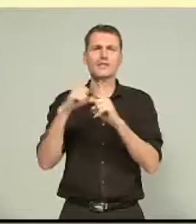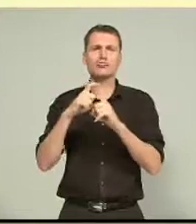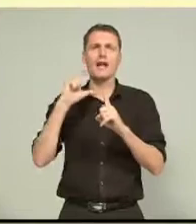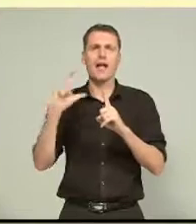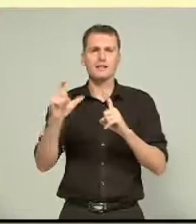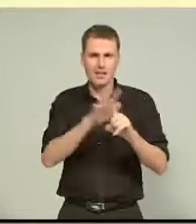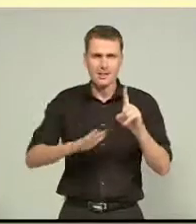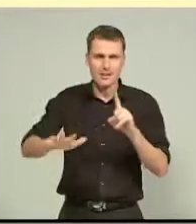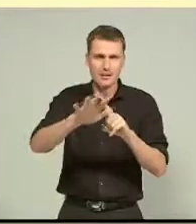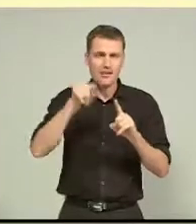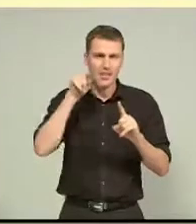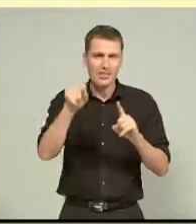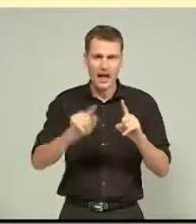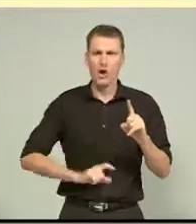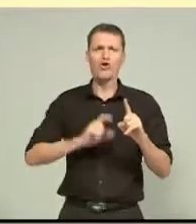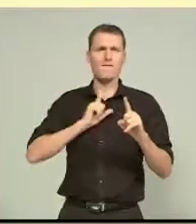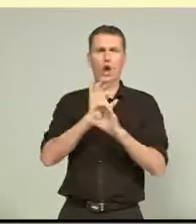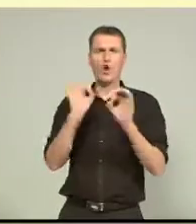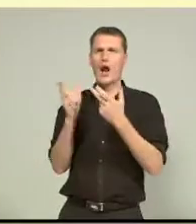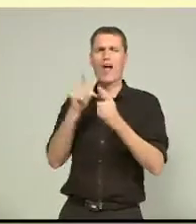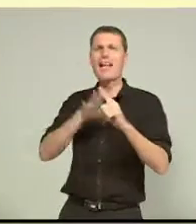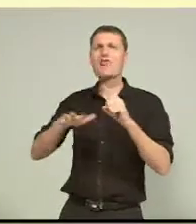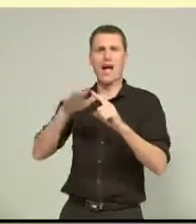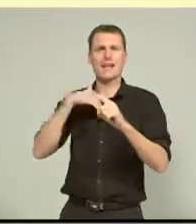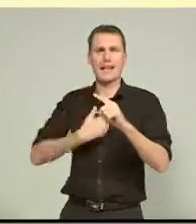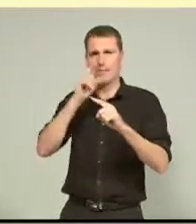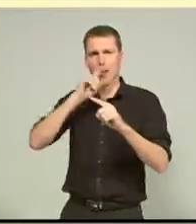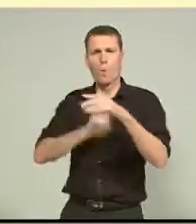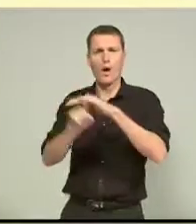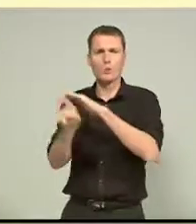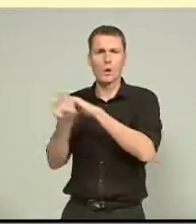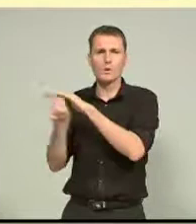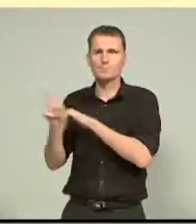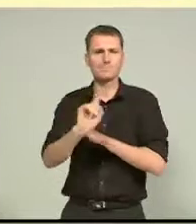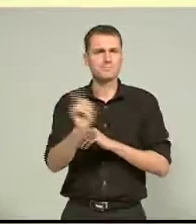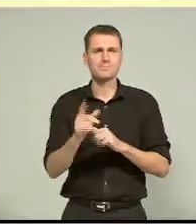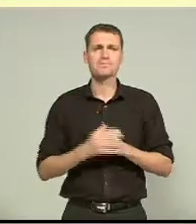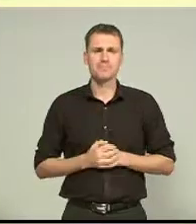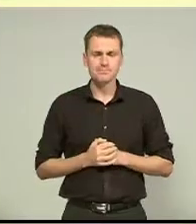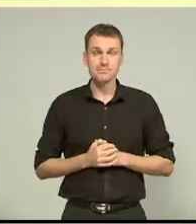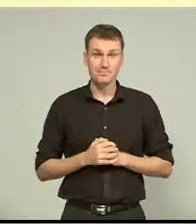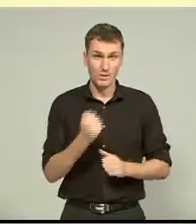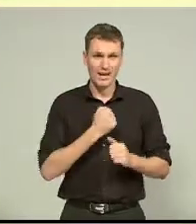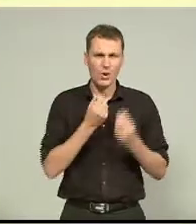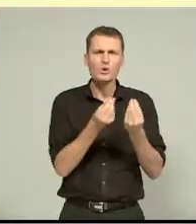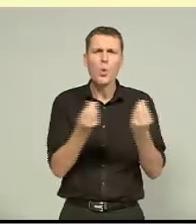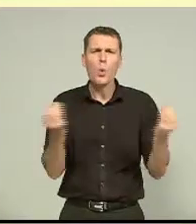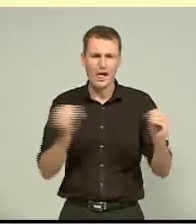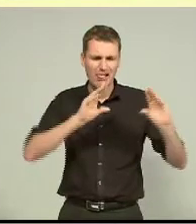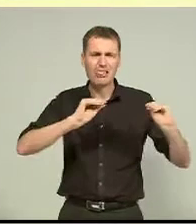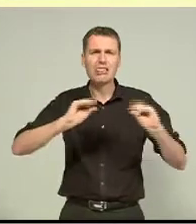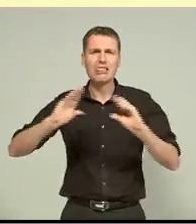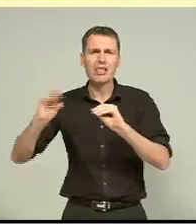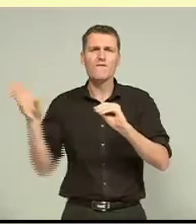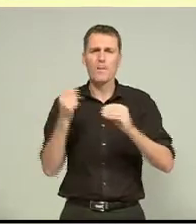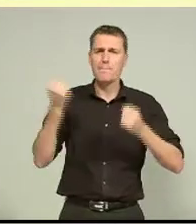confident no other areas needed evacuating. We've got the situation where our soil is absolutely saturated after the March and